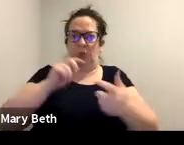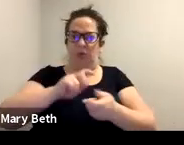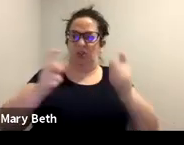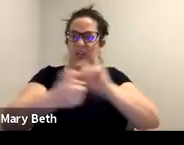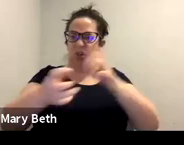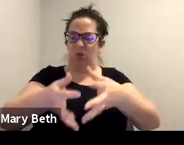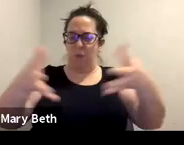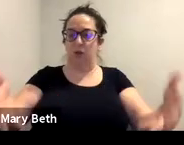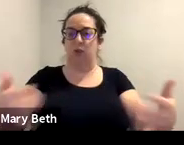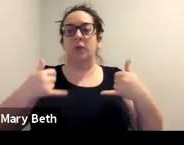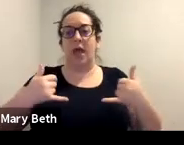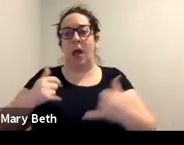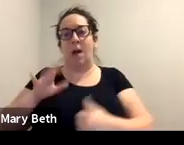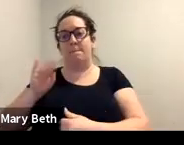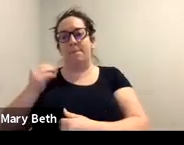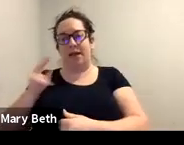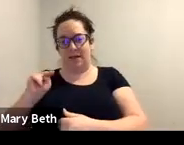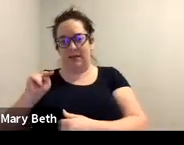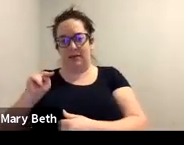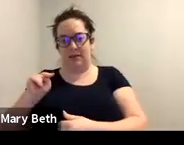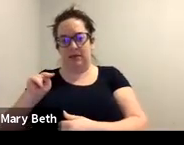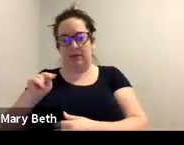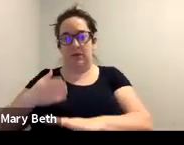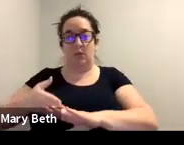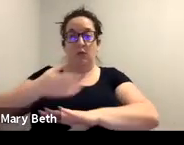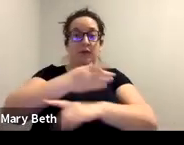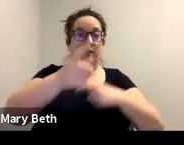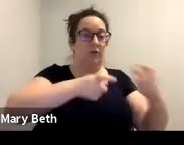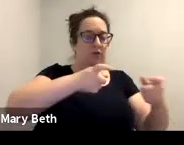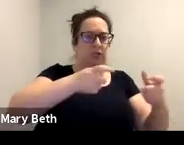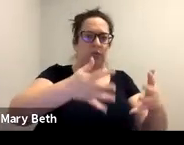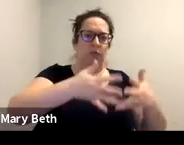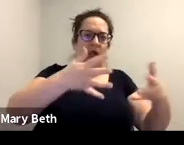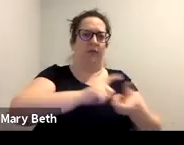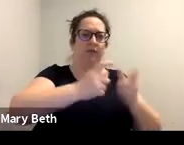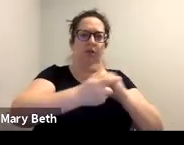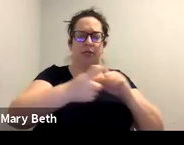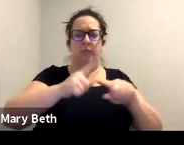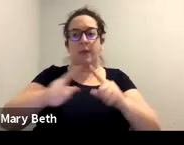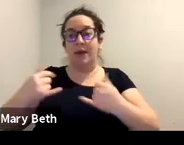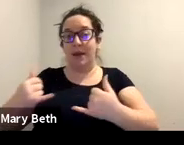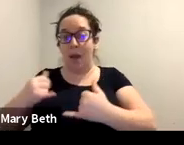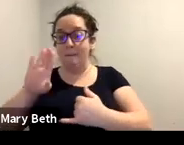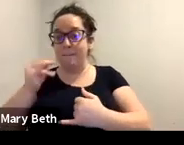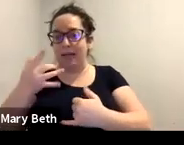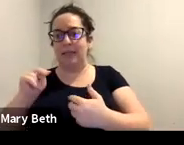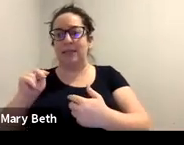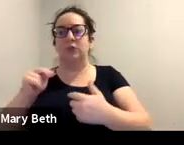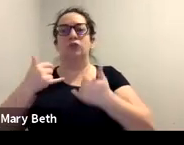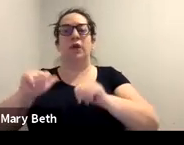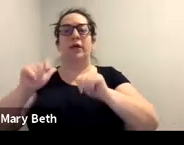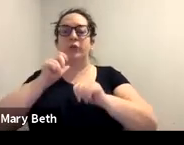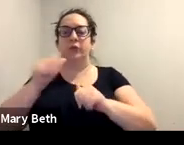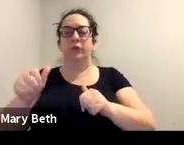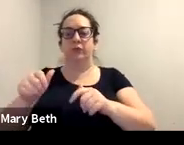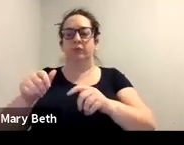the barriers the previous administration had put in place for immigrants, including immigrant survivors. So I'm a